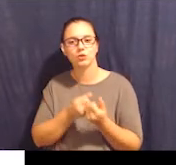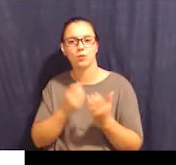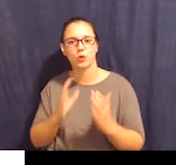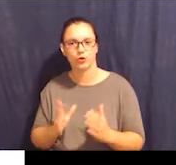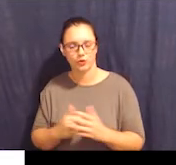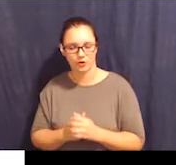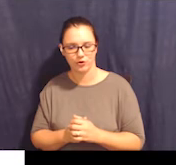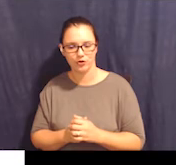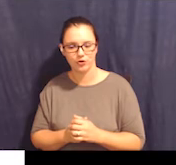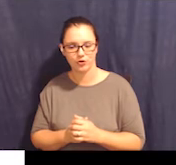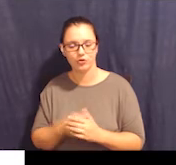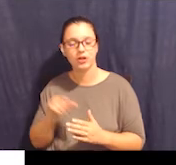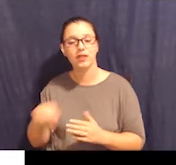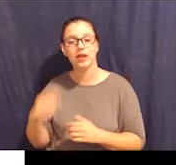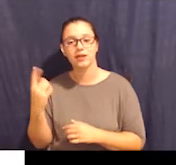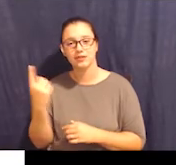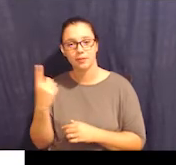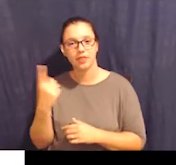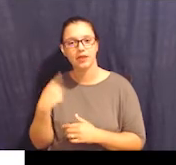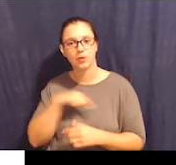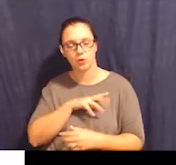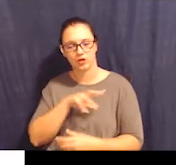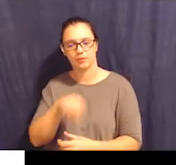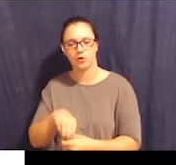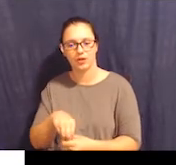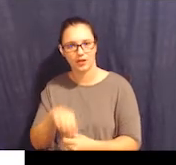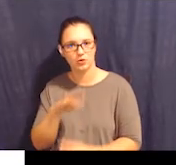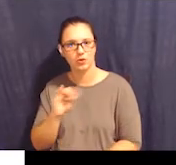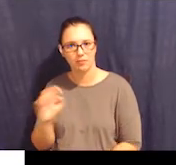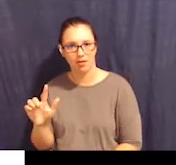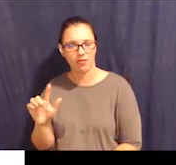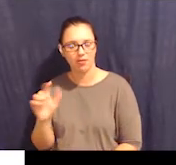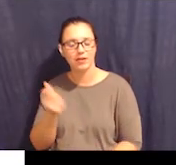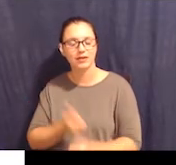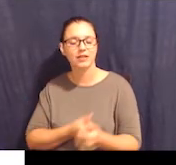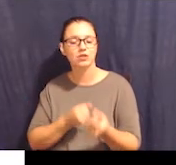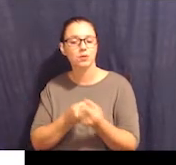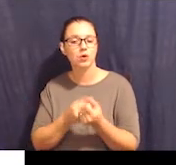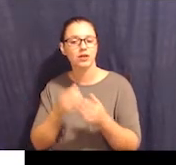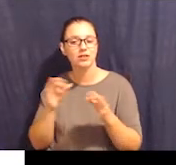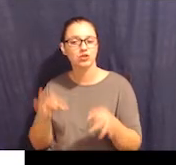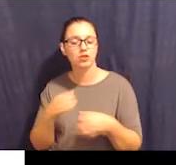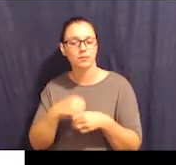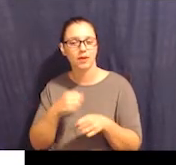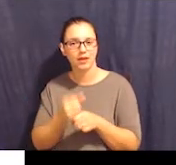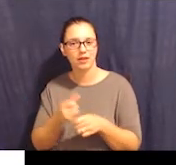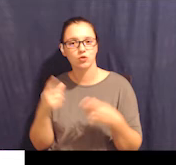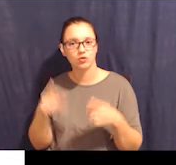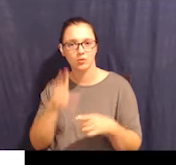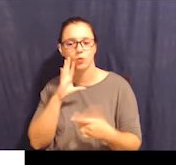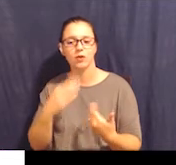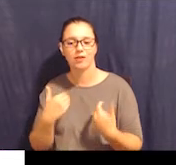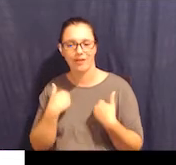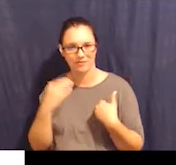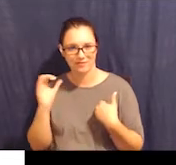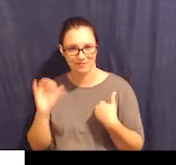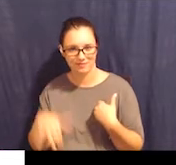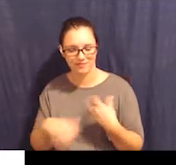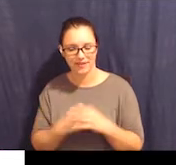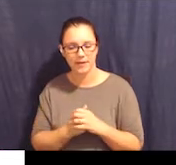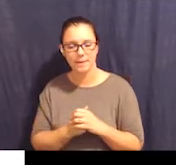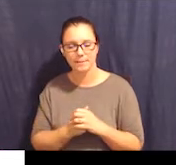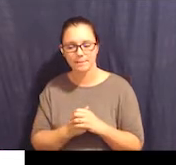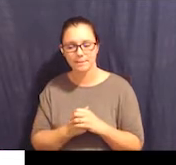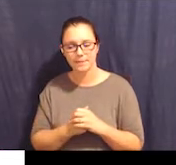that each supported decision-making agreement would have. And that is a requirement for the supporter to say, I understand